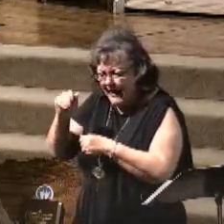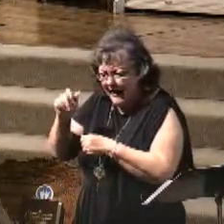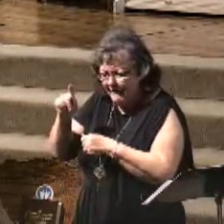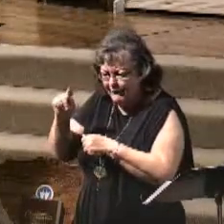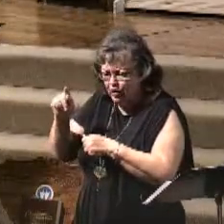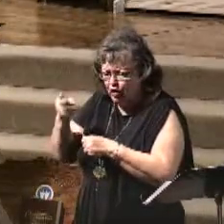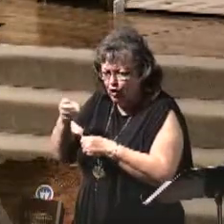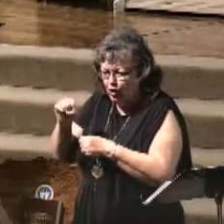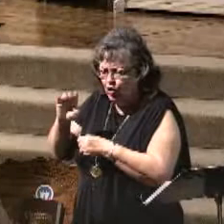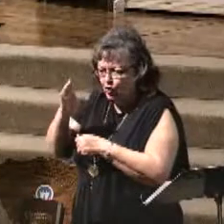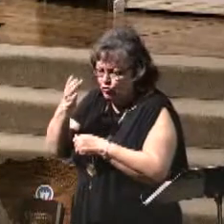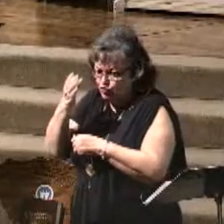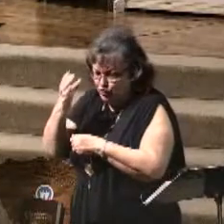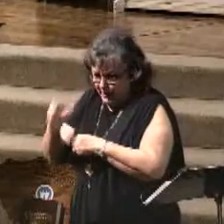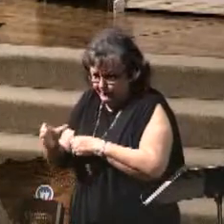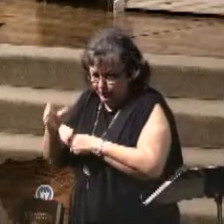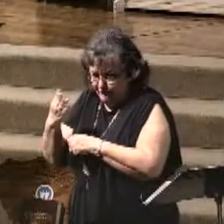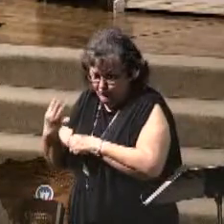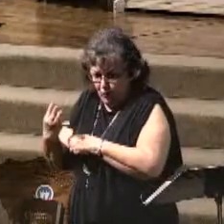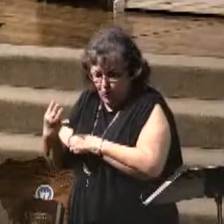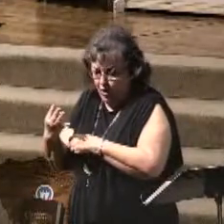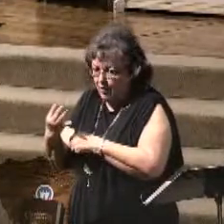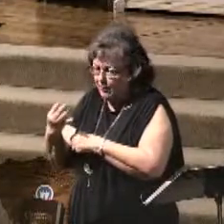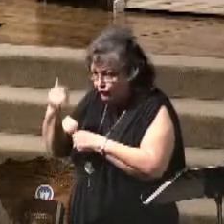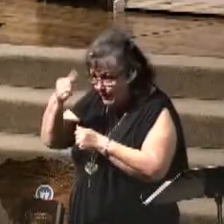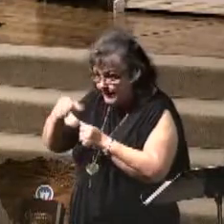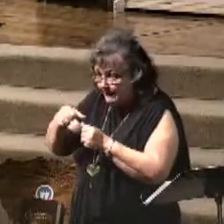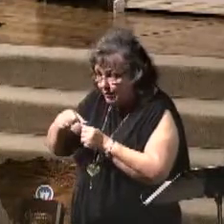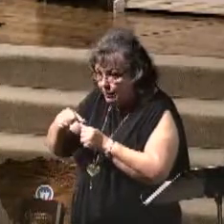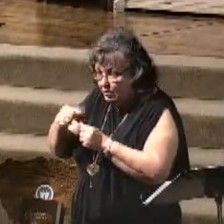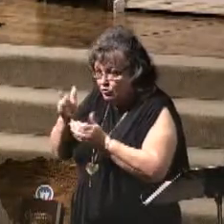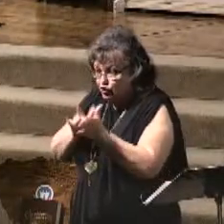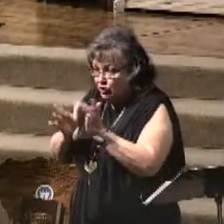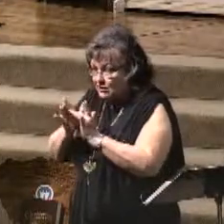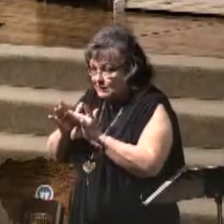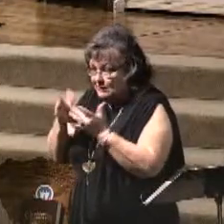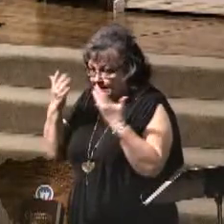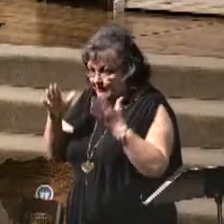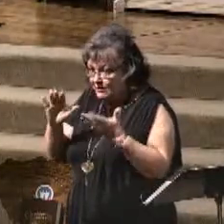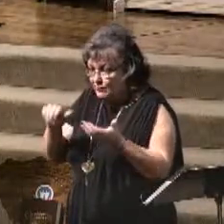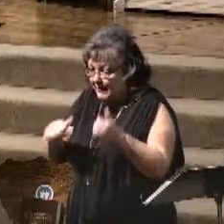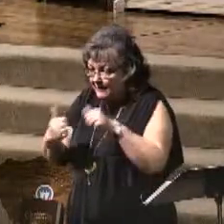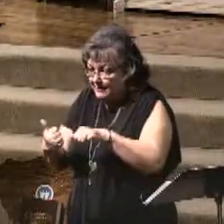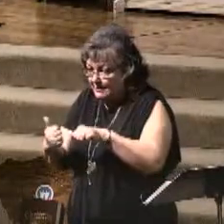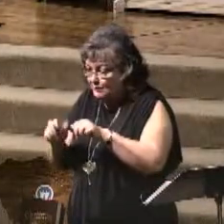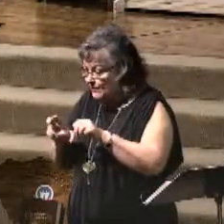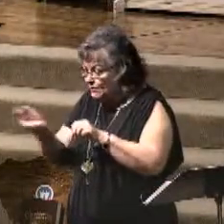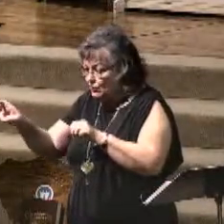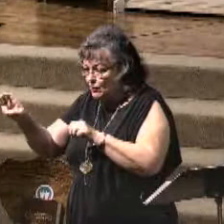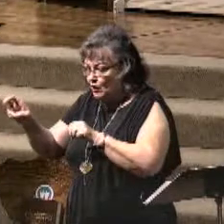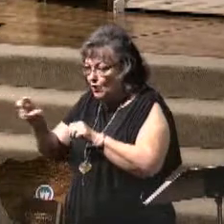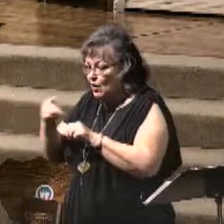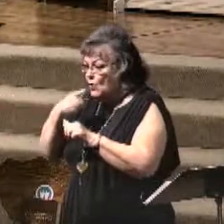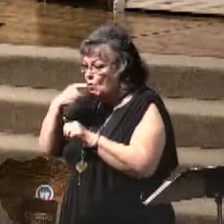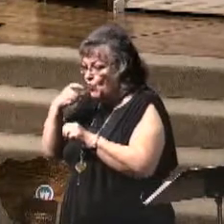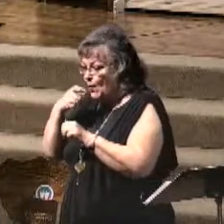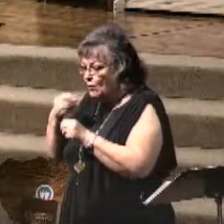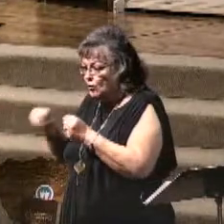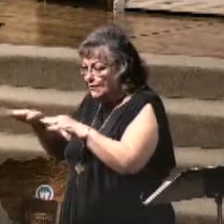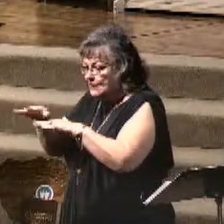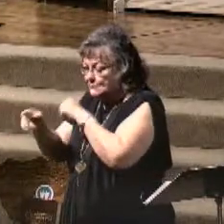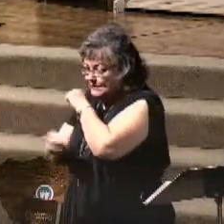Remember in Matthew chapter 4? Remember after Jesus was baptized, went to the wilderness and he fasted 40 days and he was tempted of the devil?